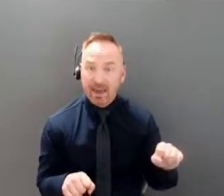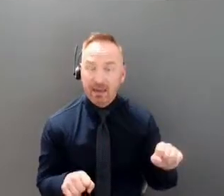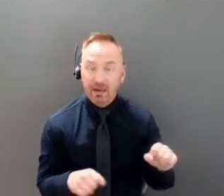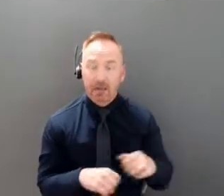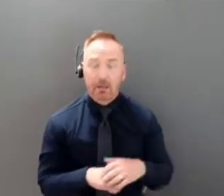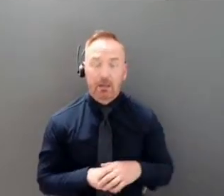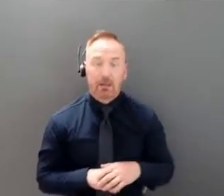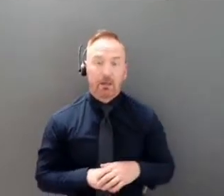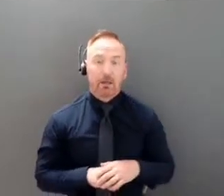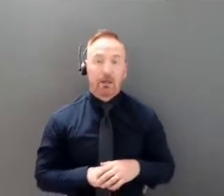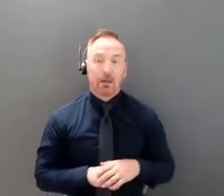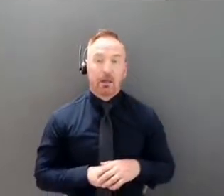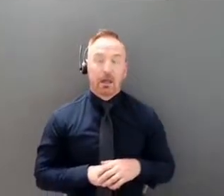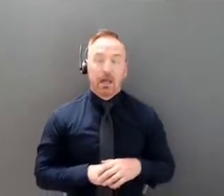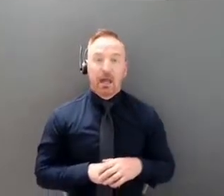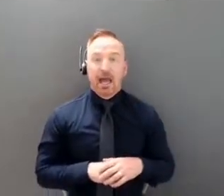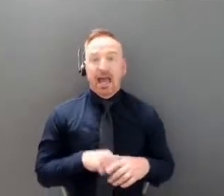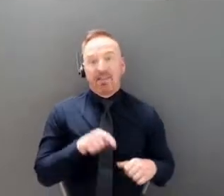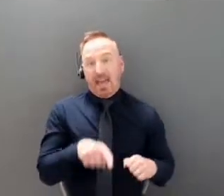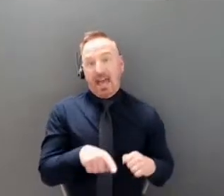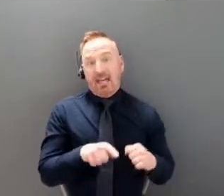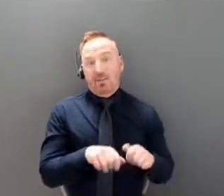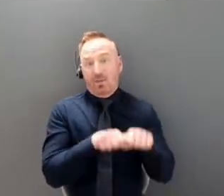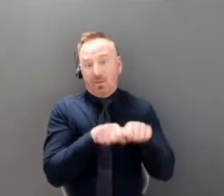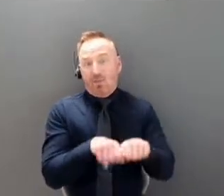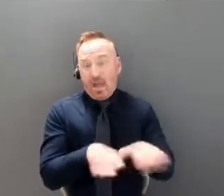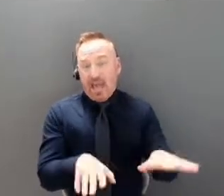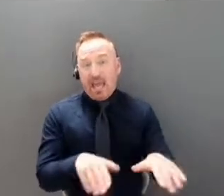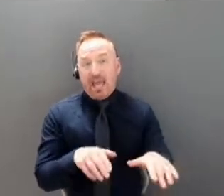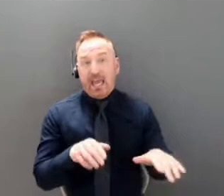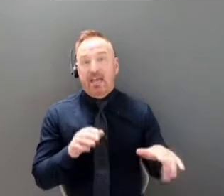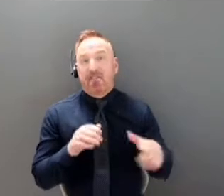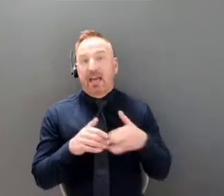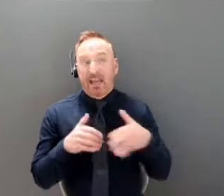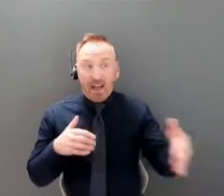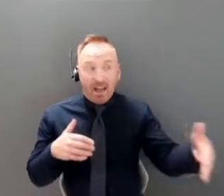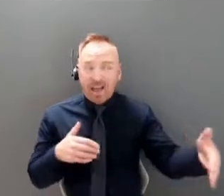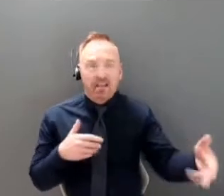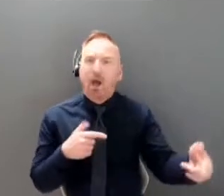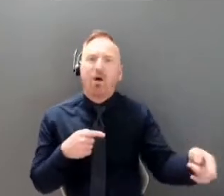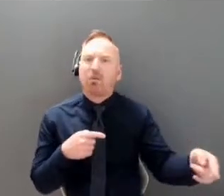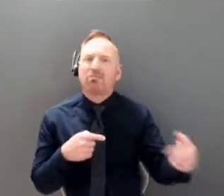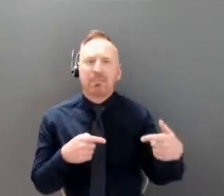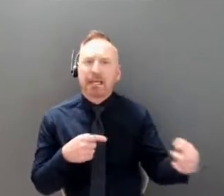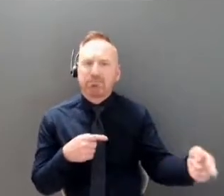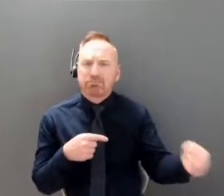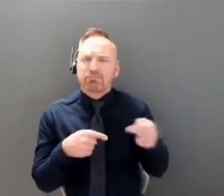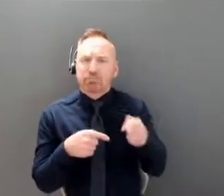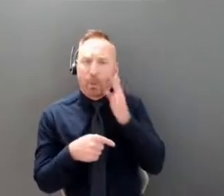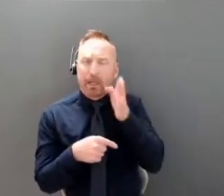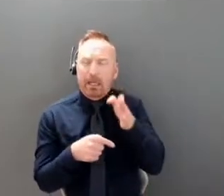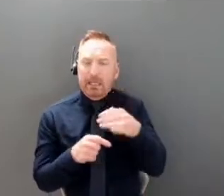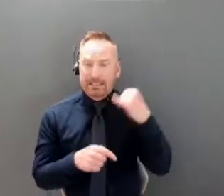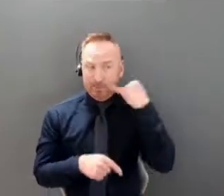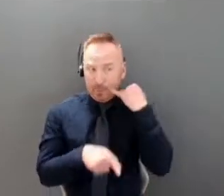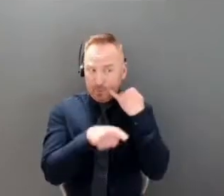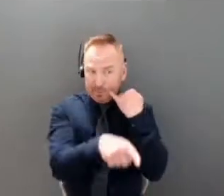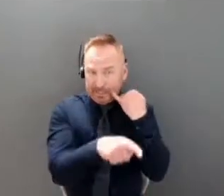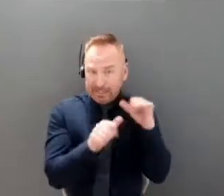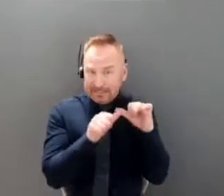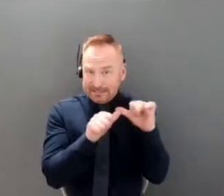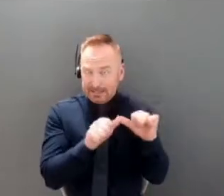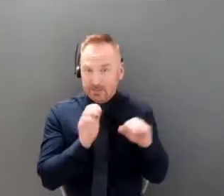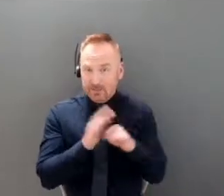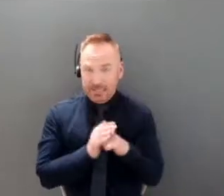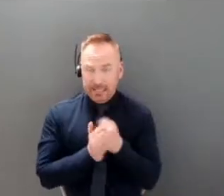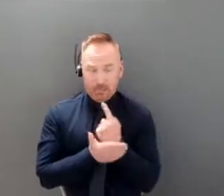pretty short so if we were to do this and if we have been doing this for a while within a week to two weeks we should be starting